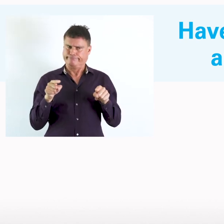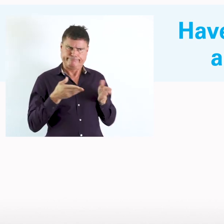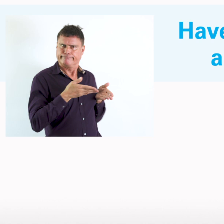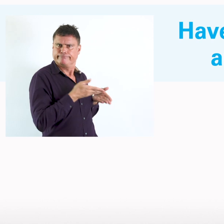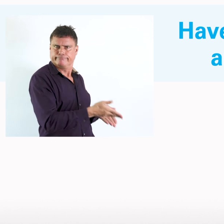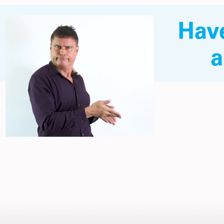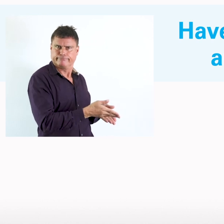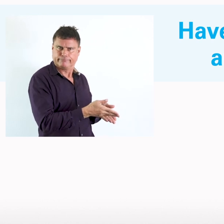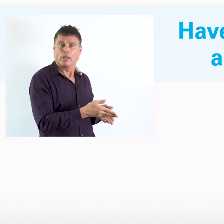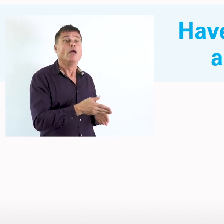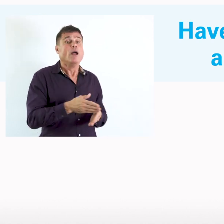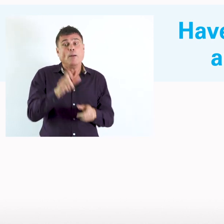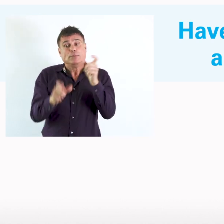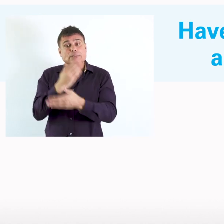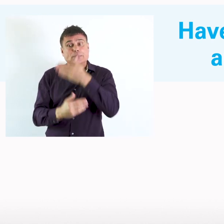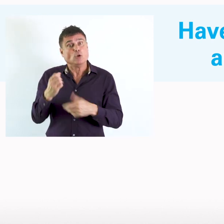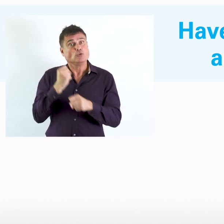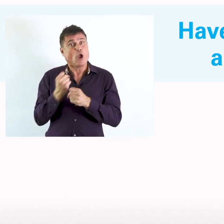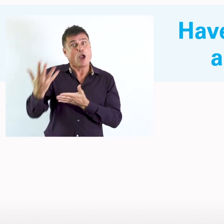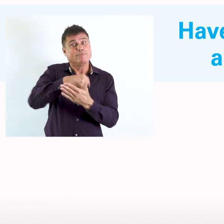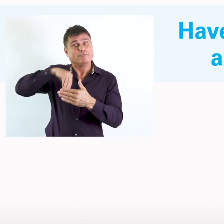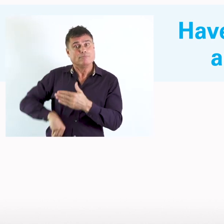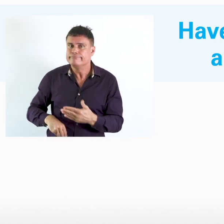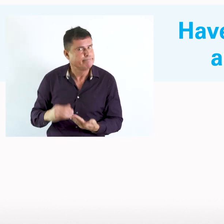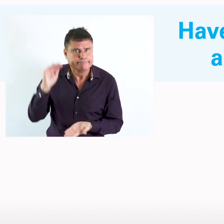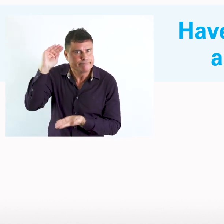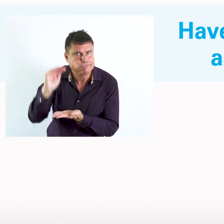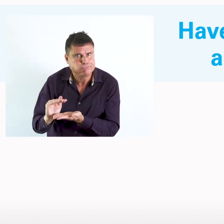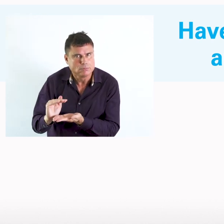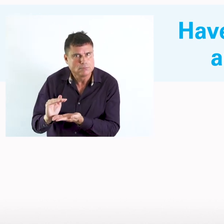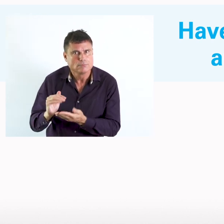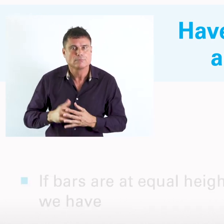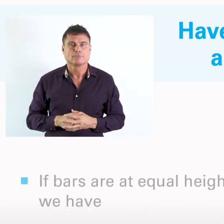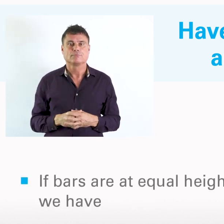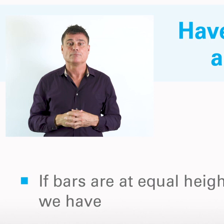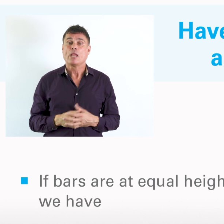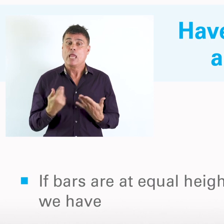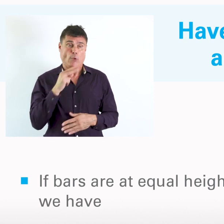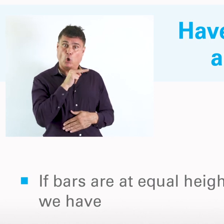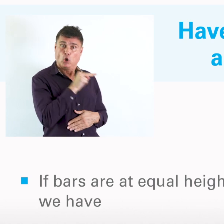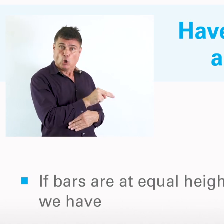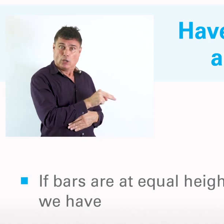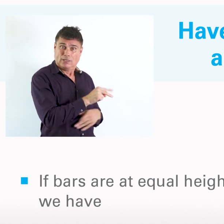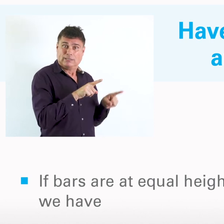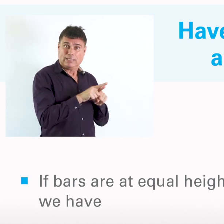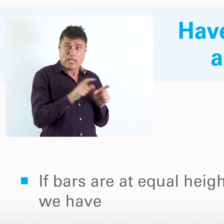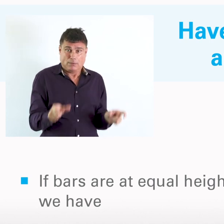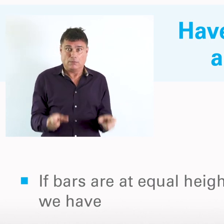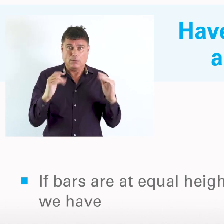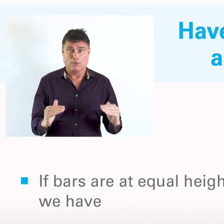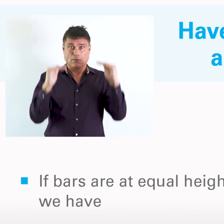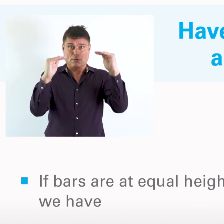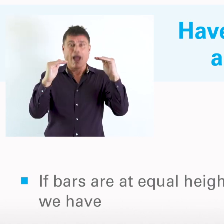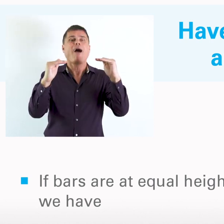those with disabilities are less likely to be employed than people without disabilities. If those bars are at